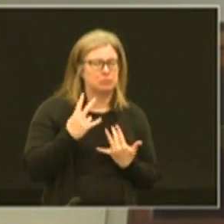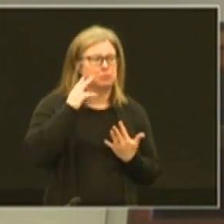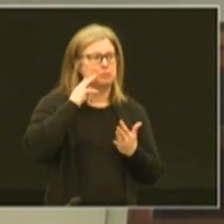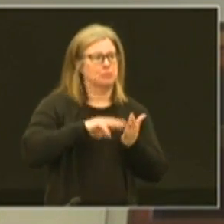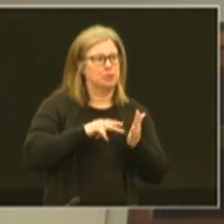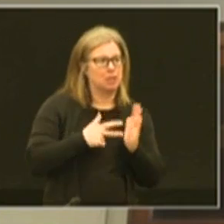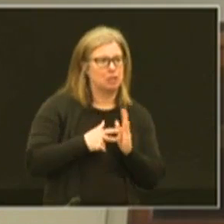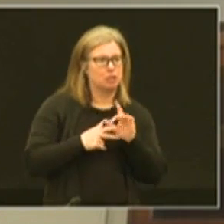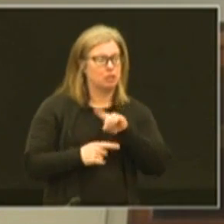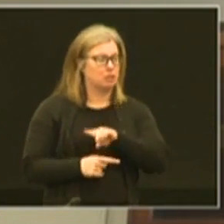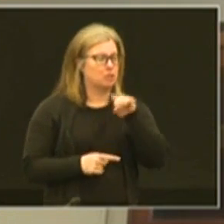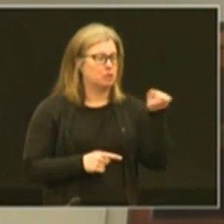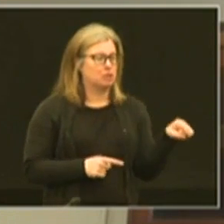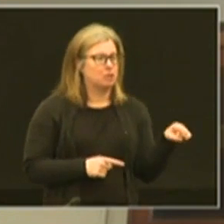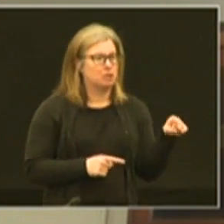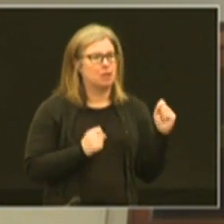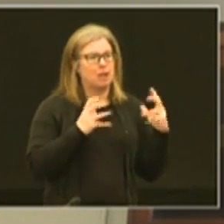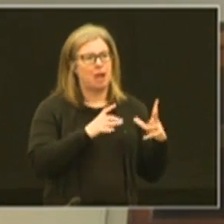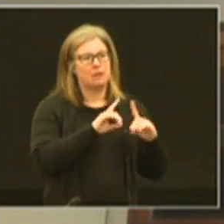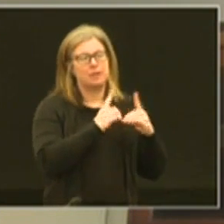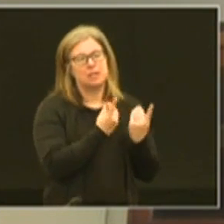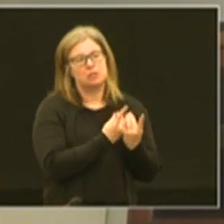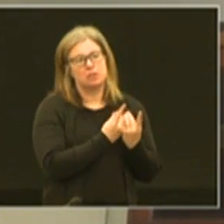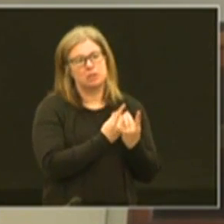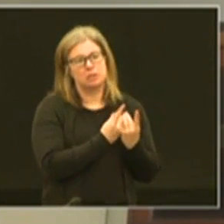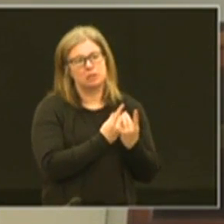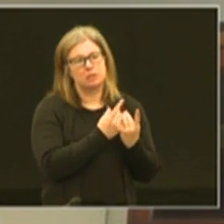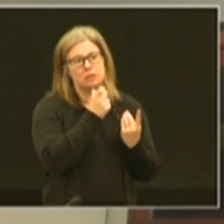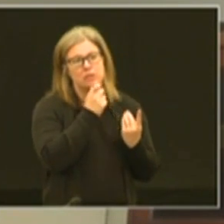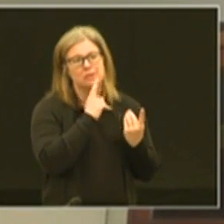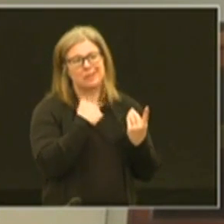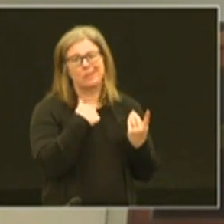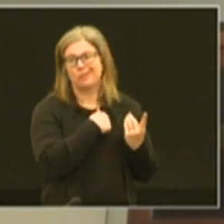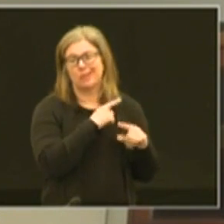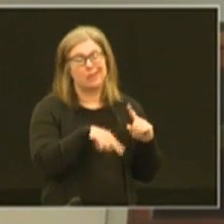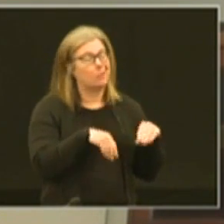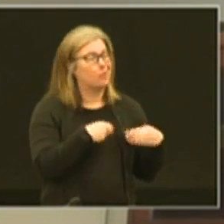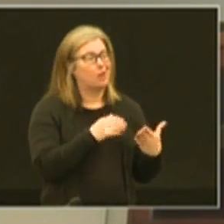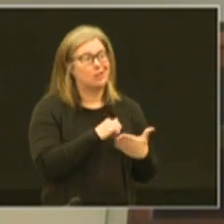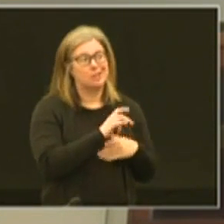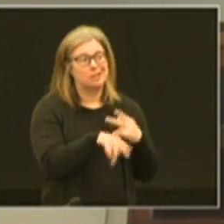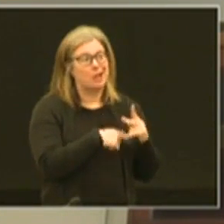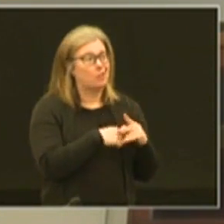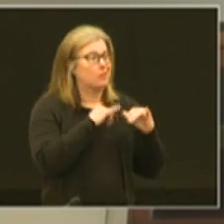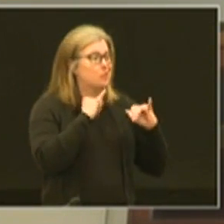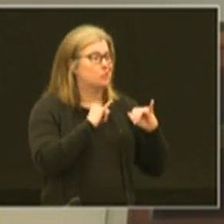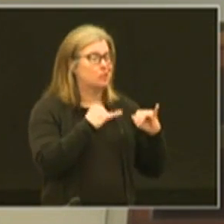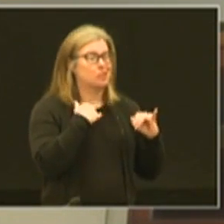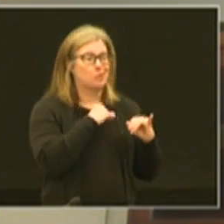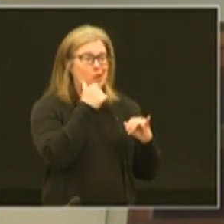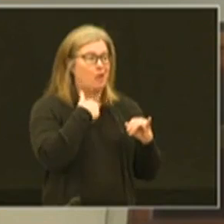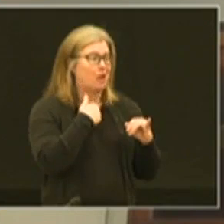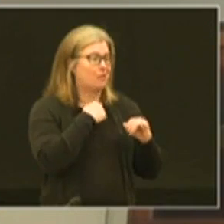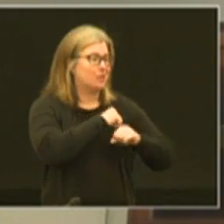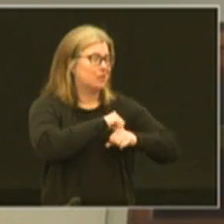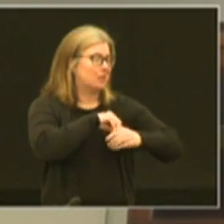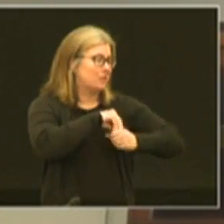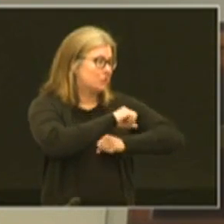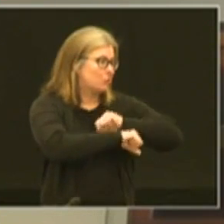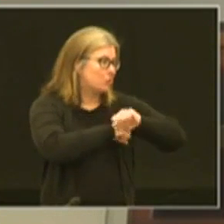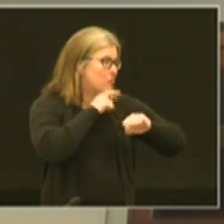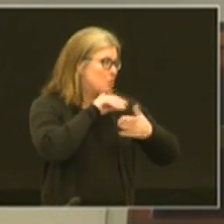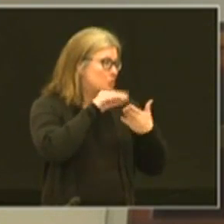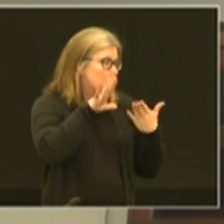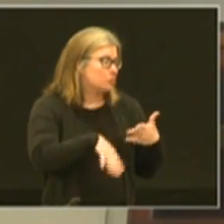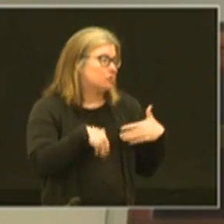where the other side of it there were a lot of districts who just said we can't provide this type of instruction because we don't have the infrastructure for our